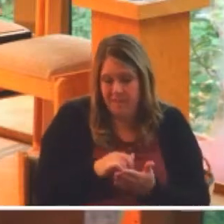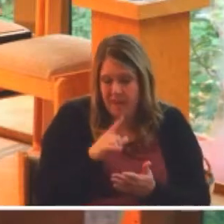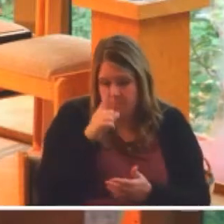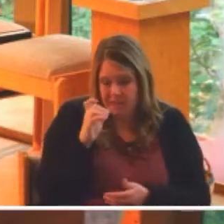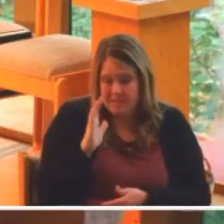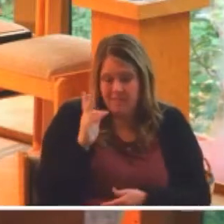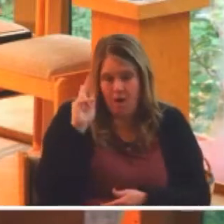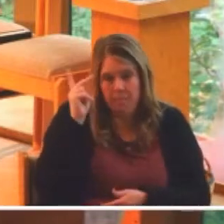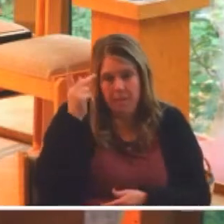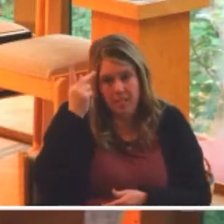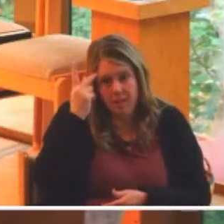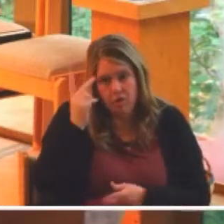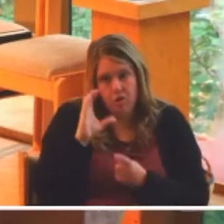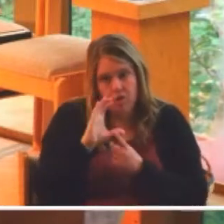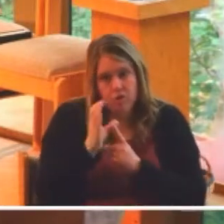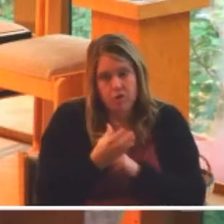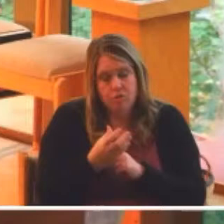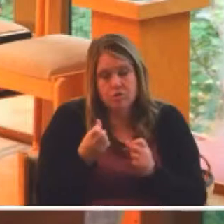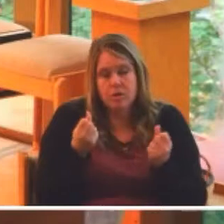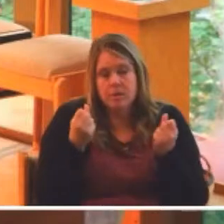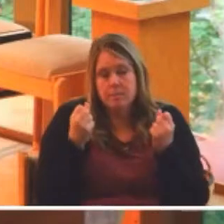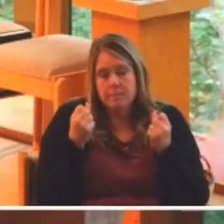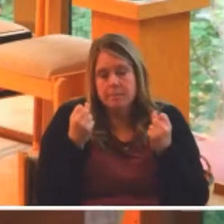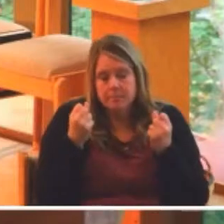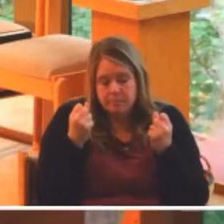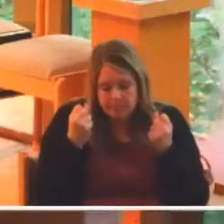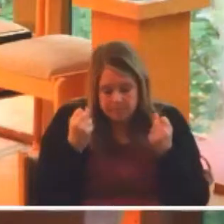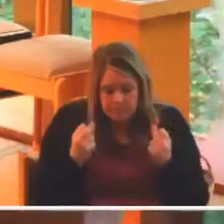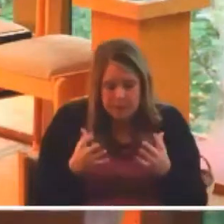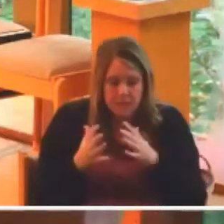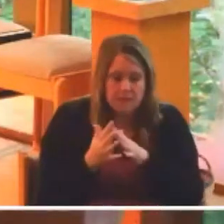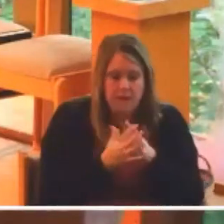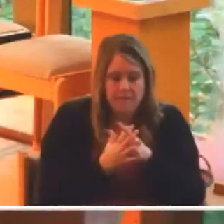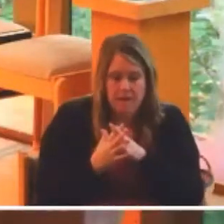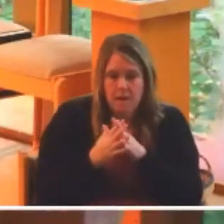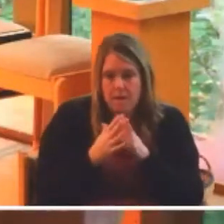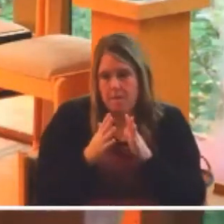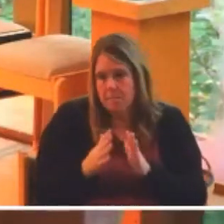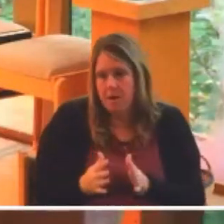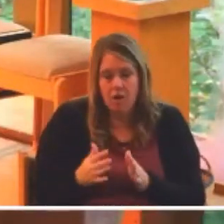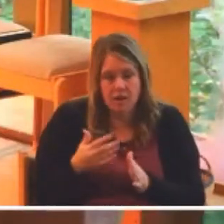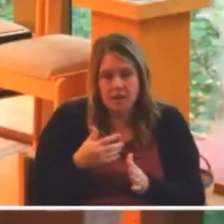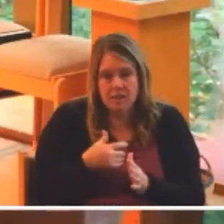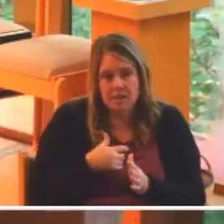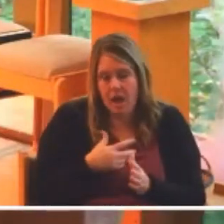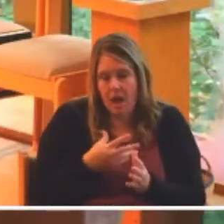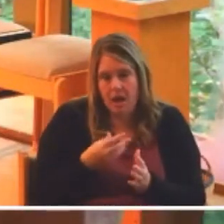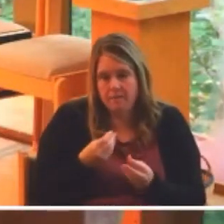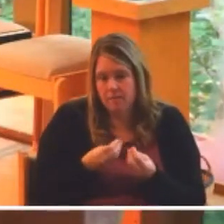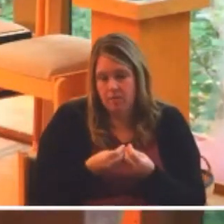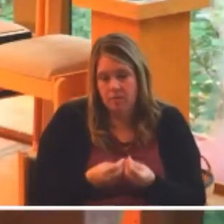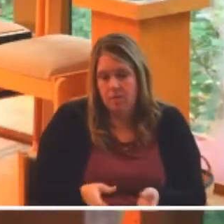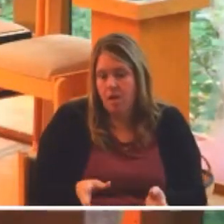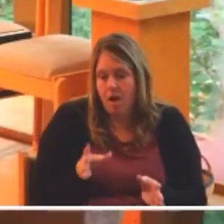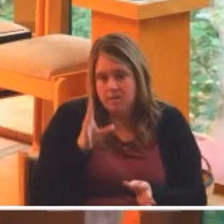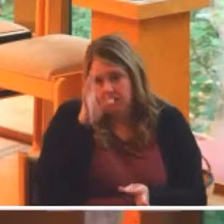Millions of Americans on all parts of the spectrum have lost faith in this particular process